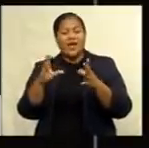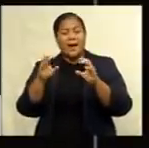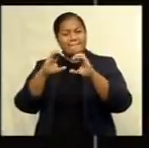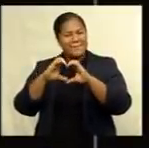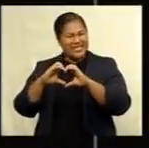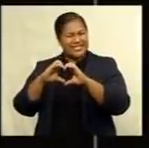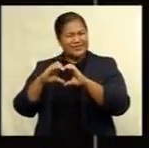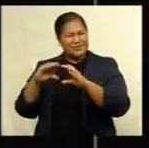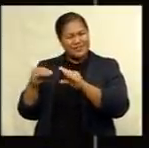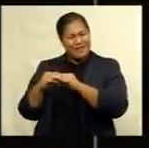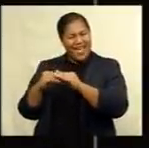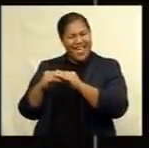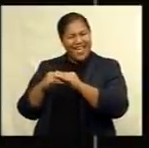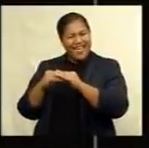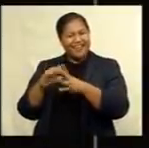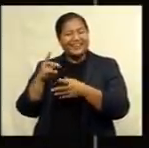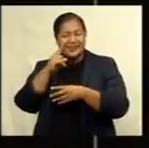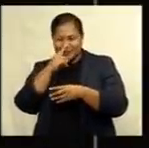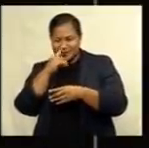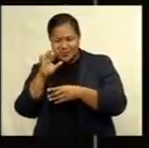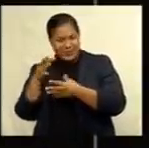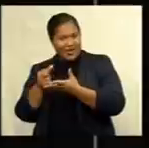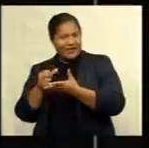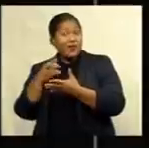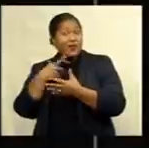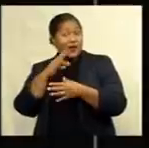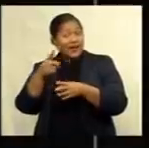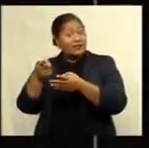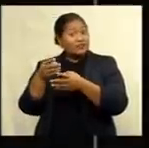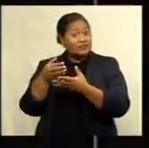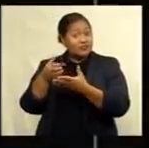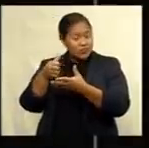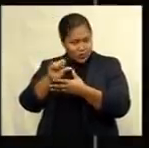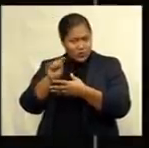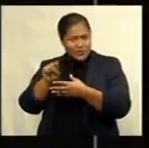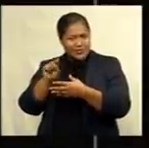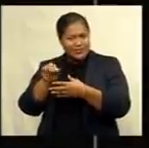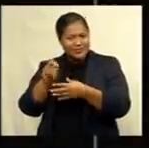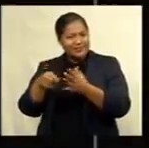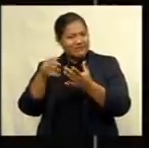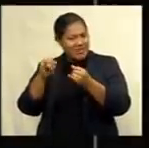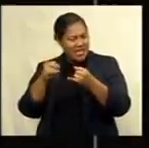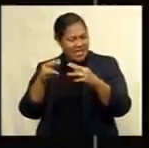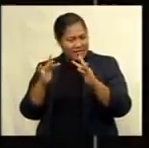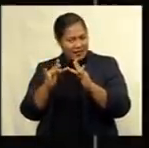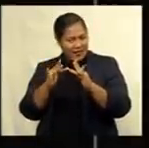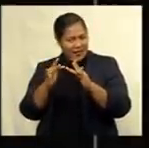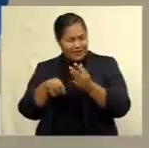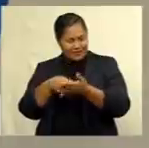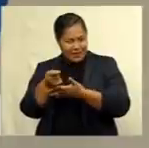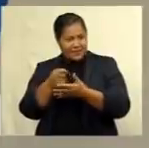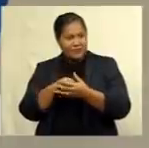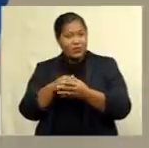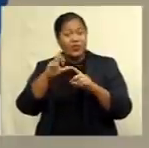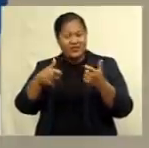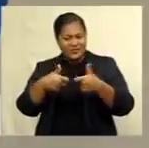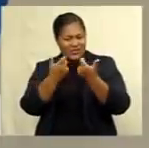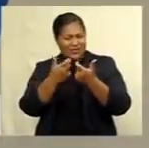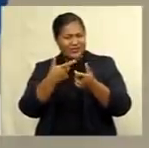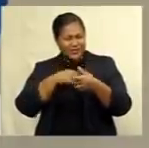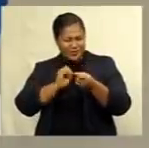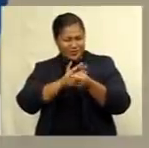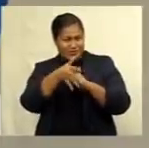holders after adopting BSP's Internet Payment Gateway. While with the challenges of the global pandemic,